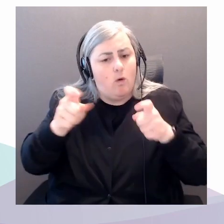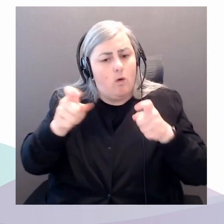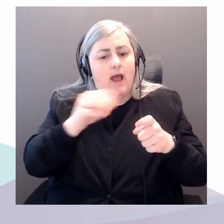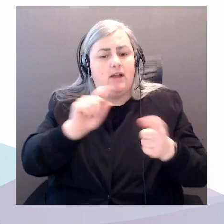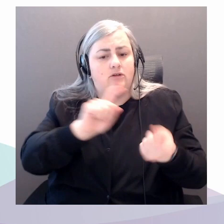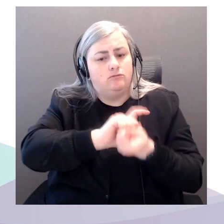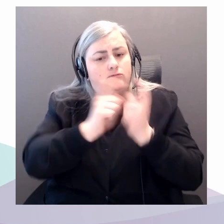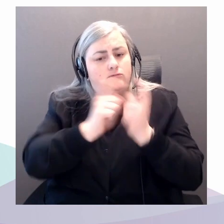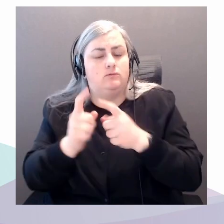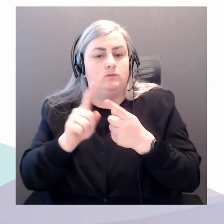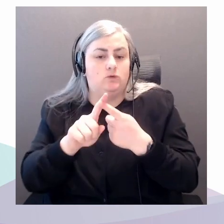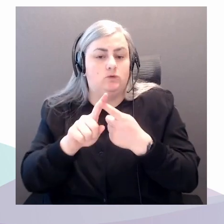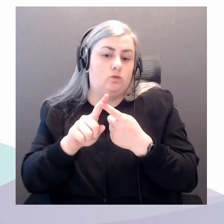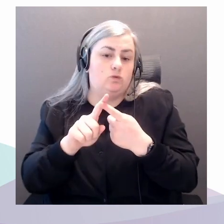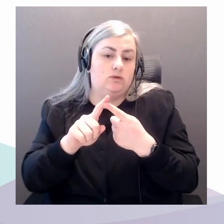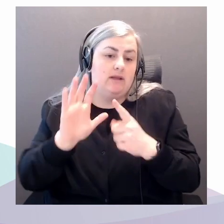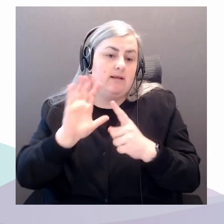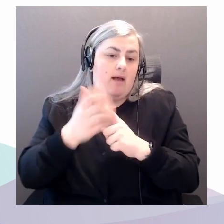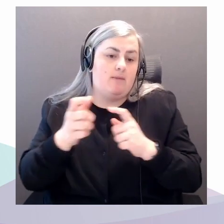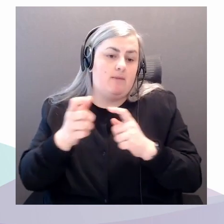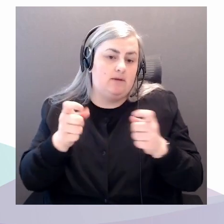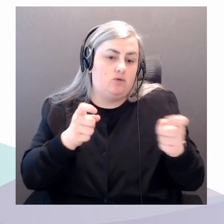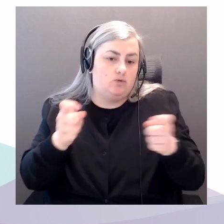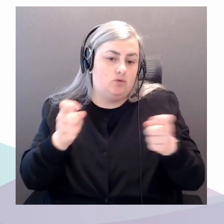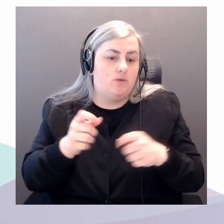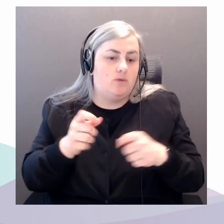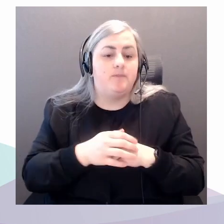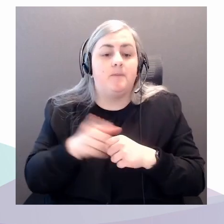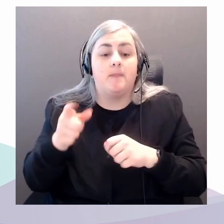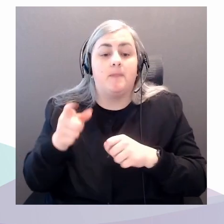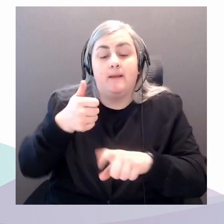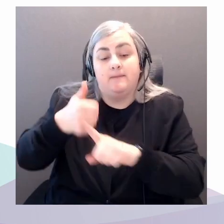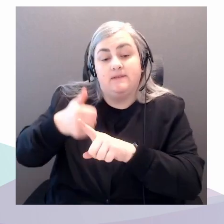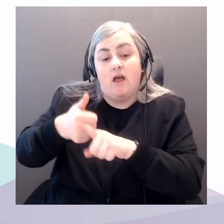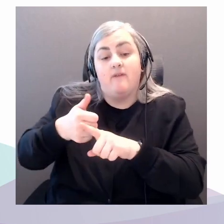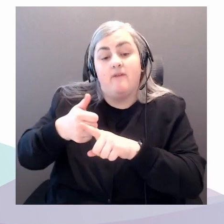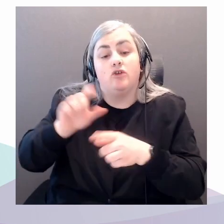and a fellow of the Royal Society of Canada.